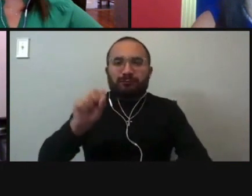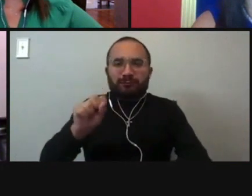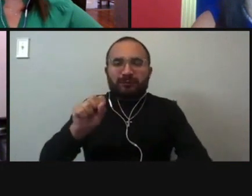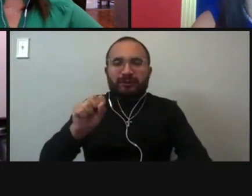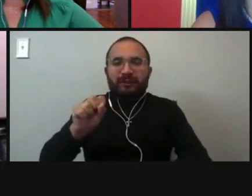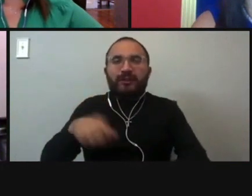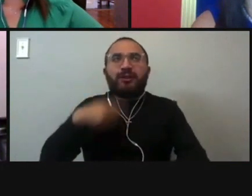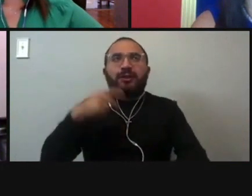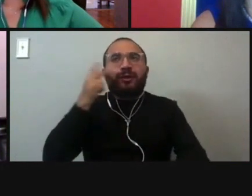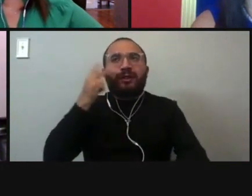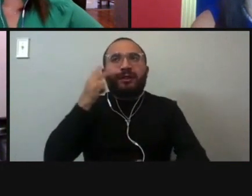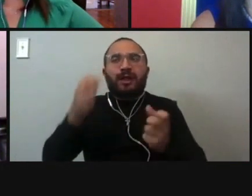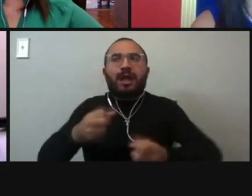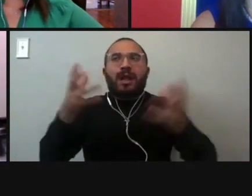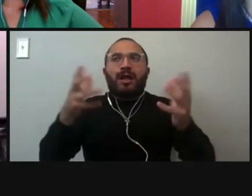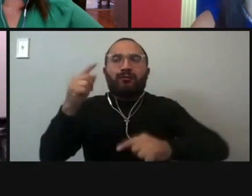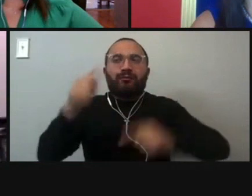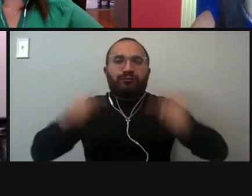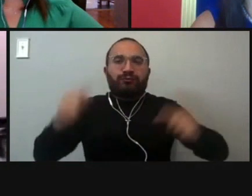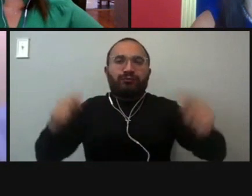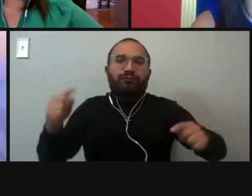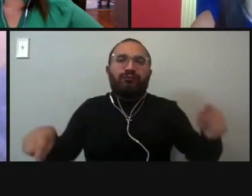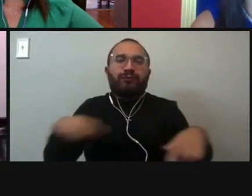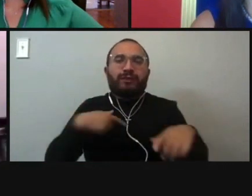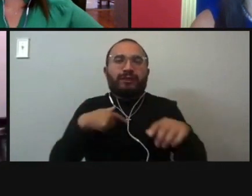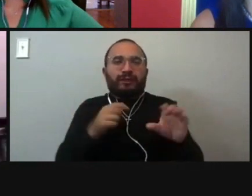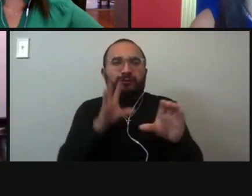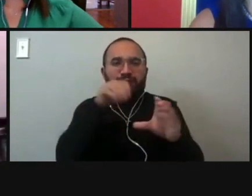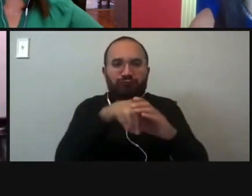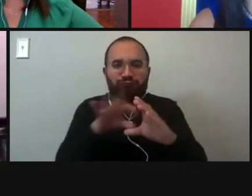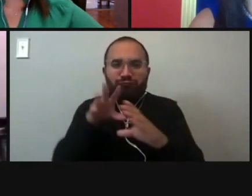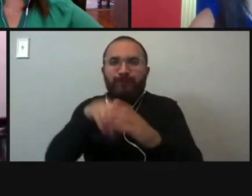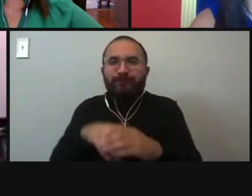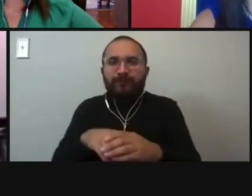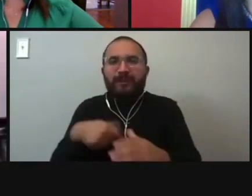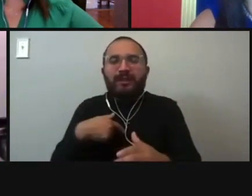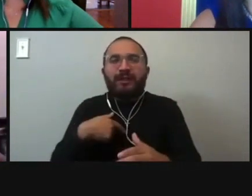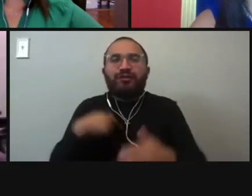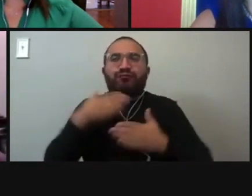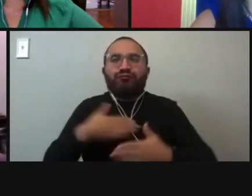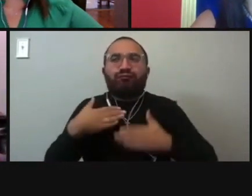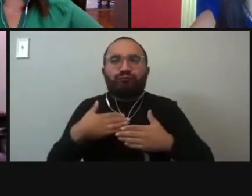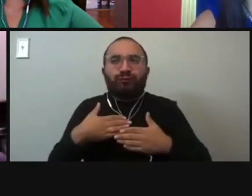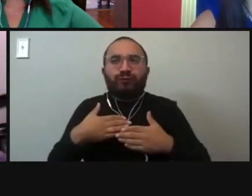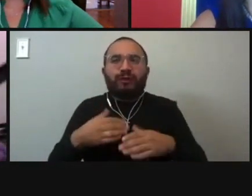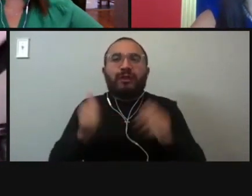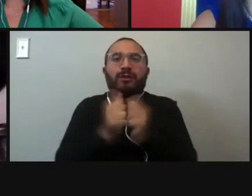community are facing. I enjoy doing that work. I enjoy helping my kid clients and my parent clients